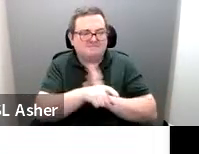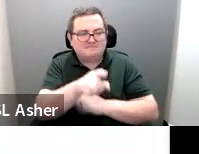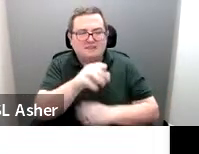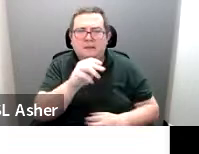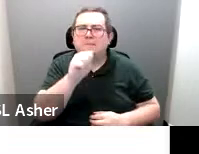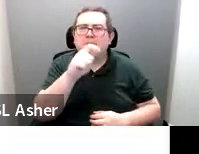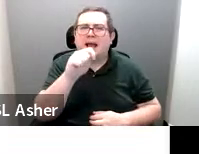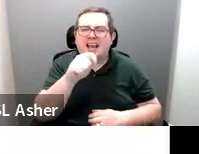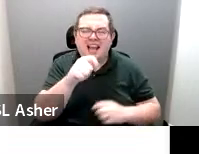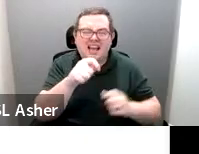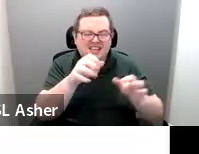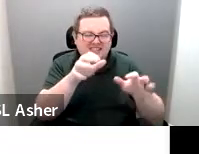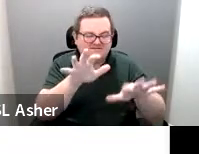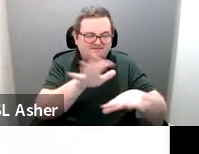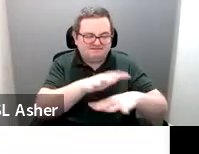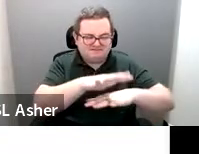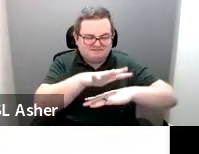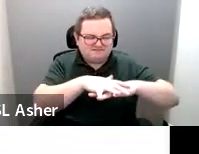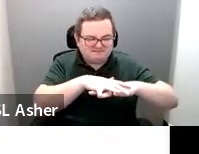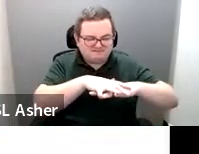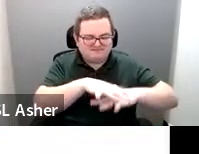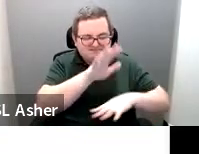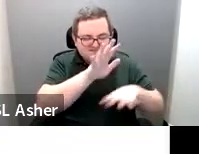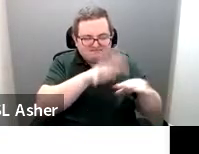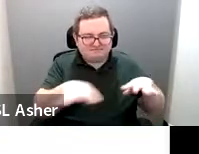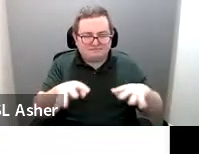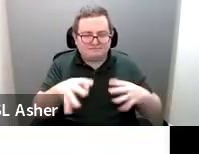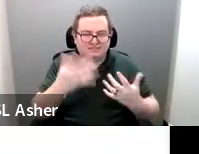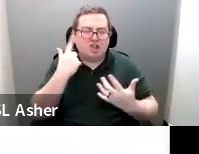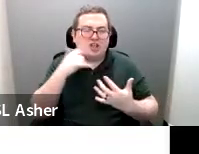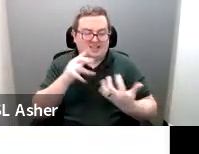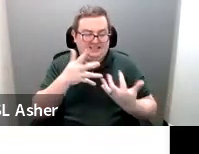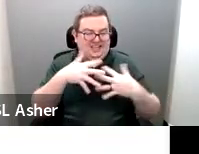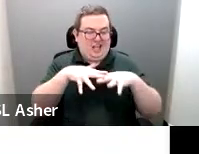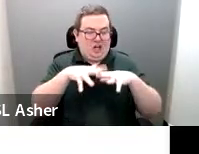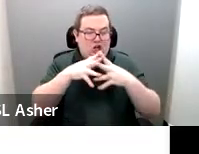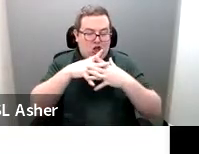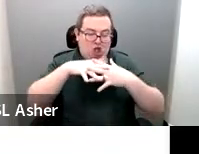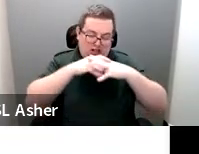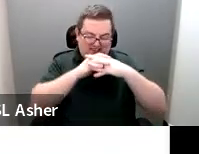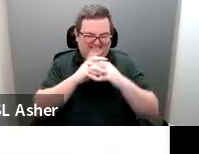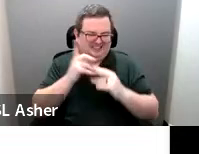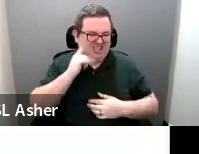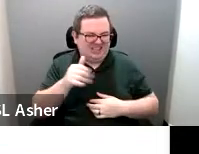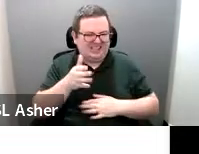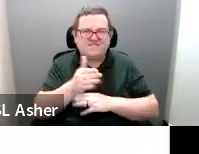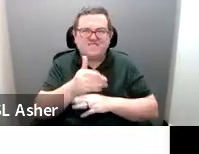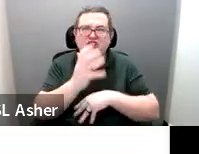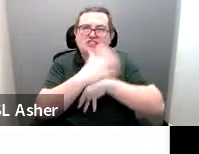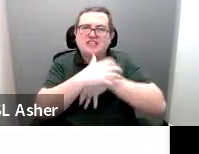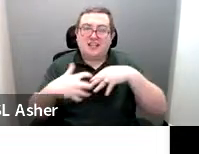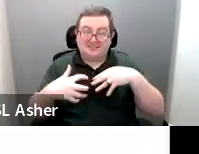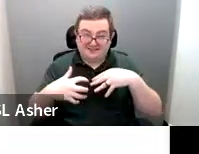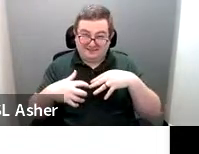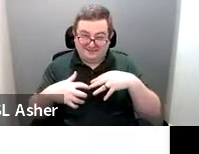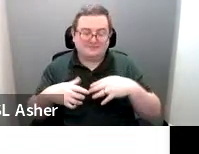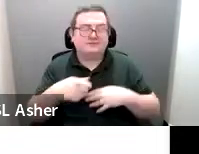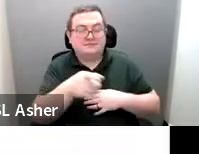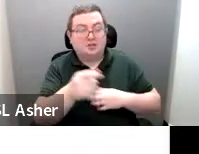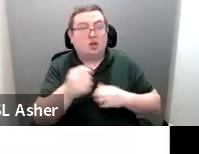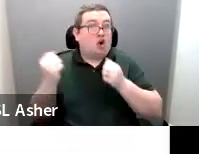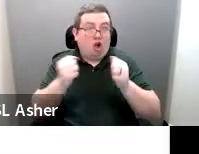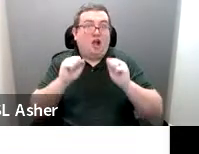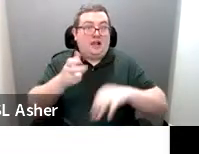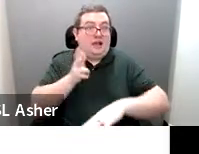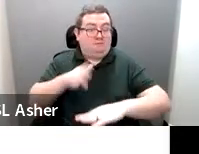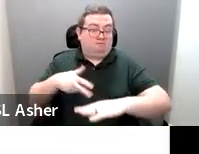that they've put down. It's kind of an interlocking grid, almost looks like fish scales. So the car is able to